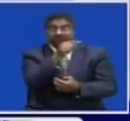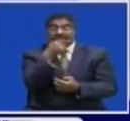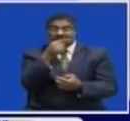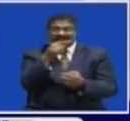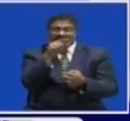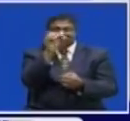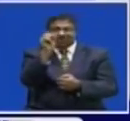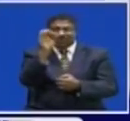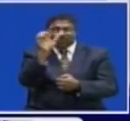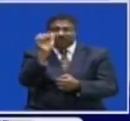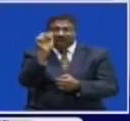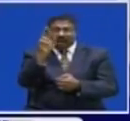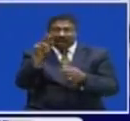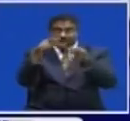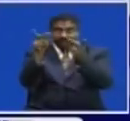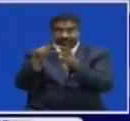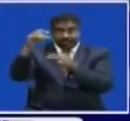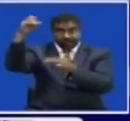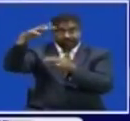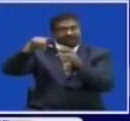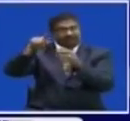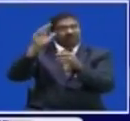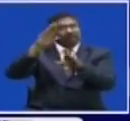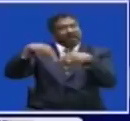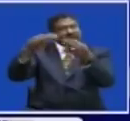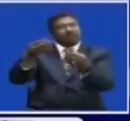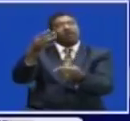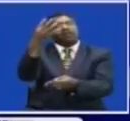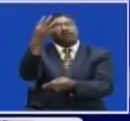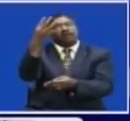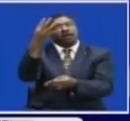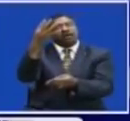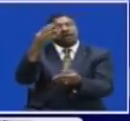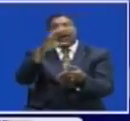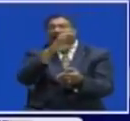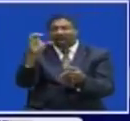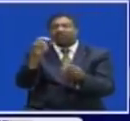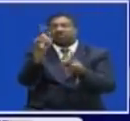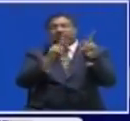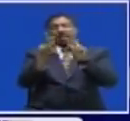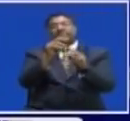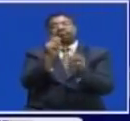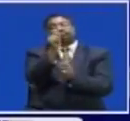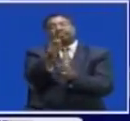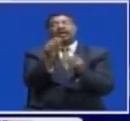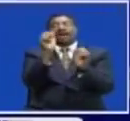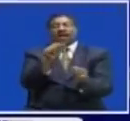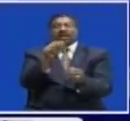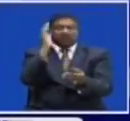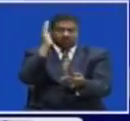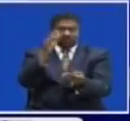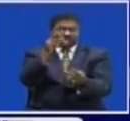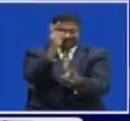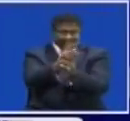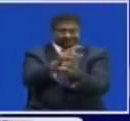mini solar power station Which is expected to provide electricity To 400 households Will be centrally located Misa